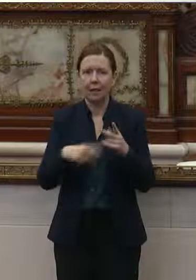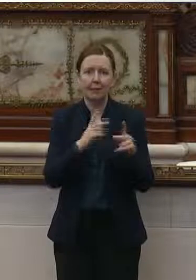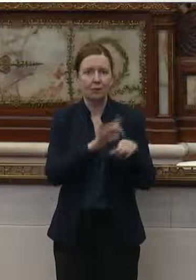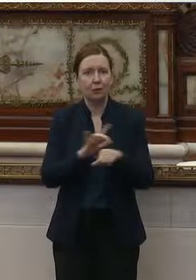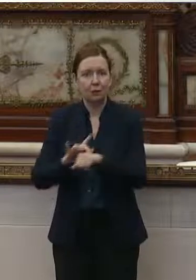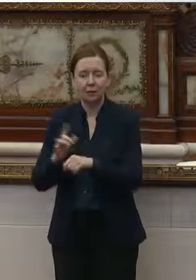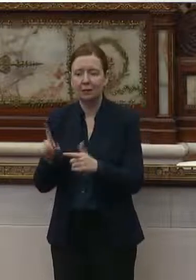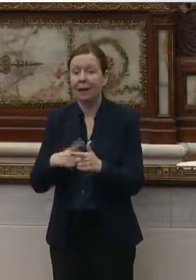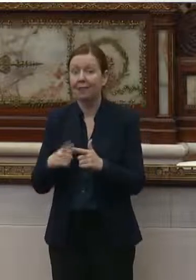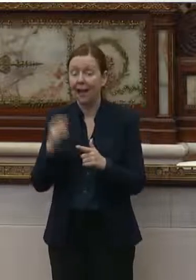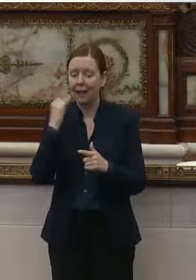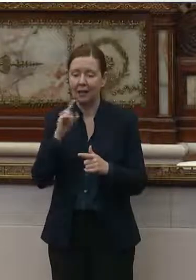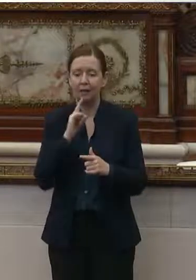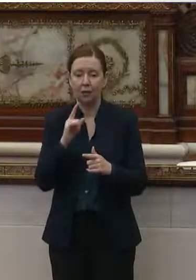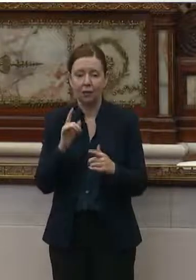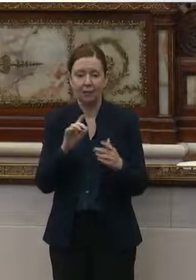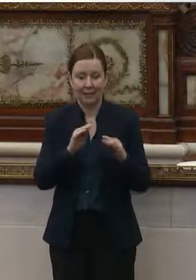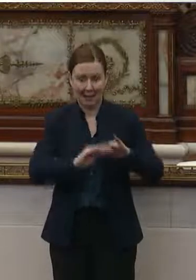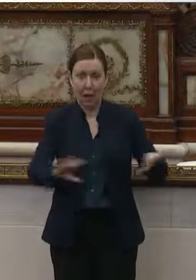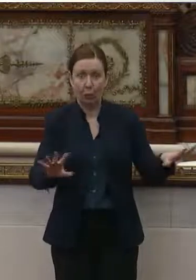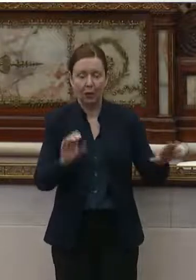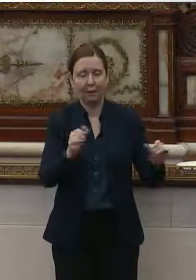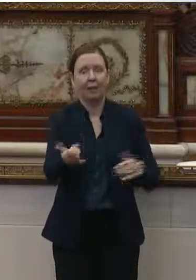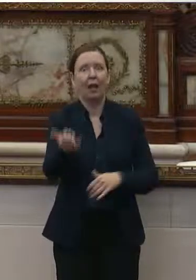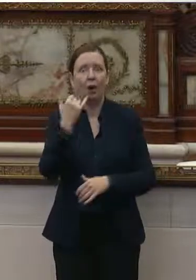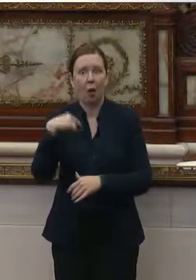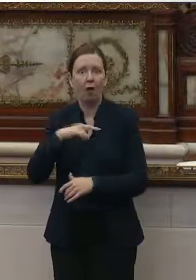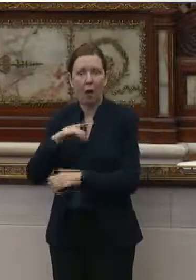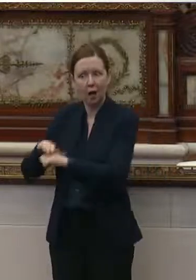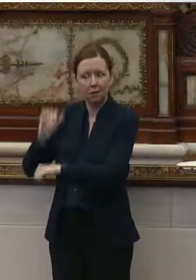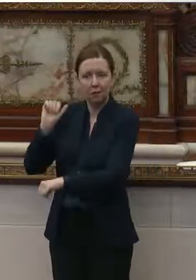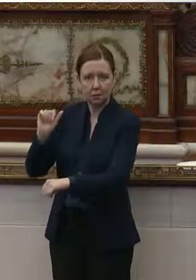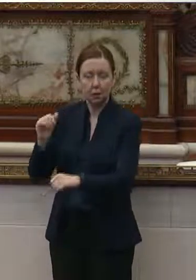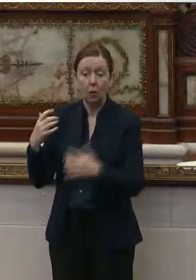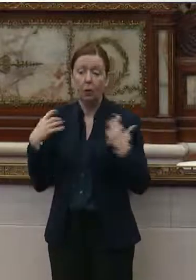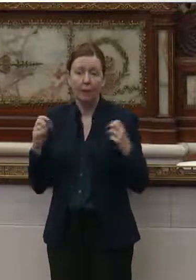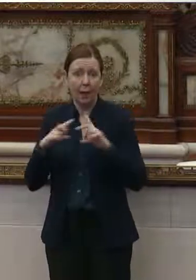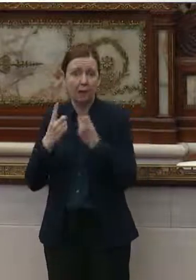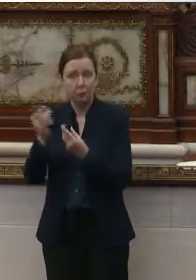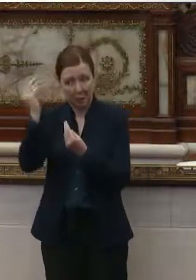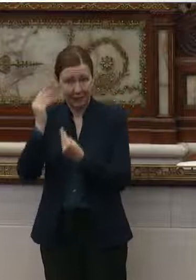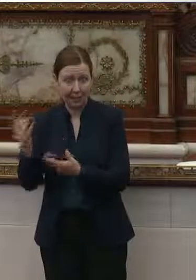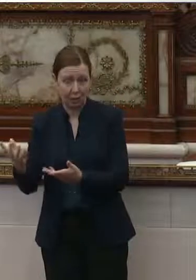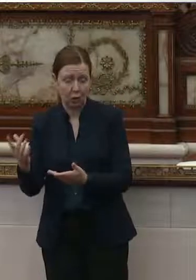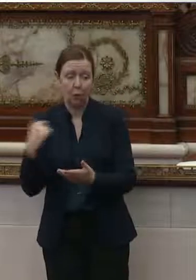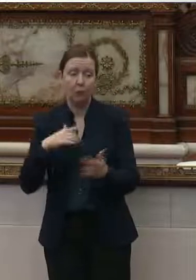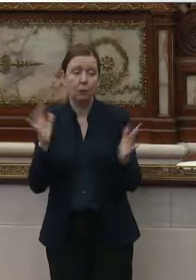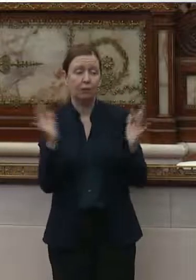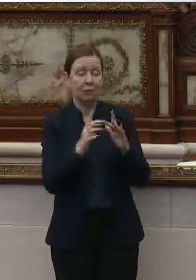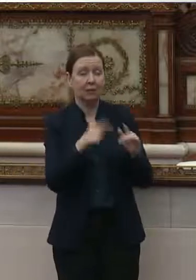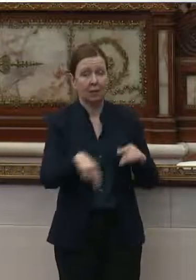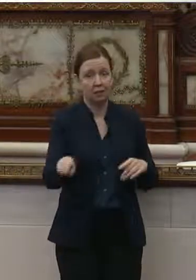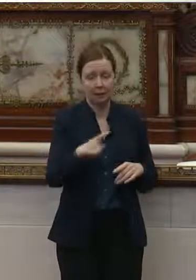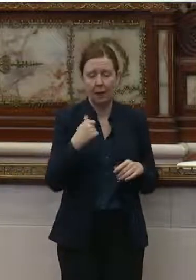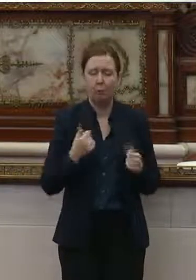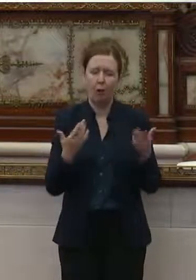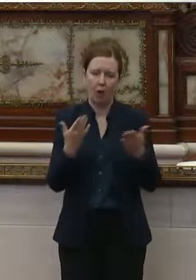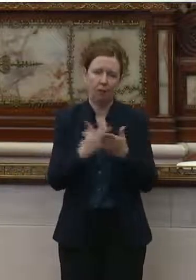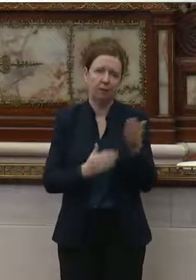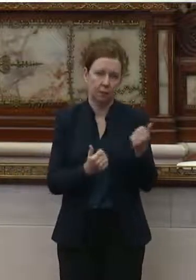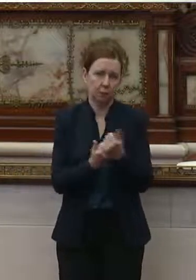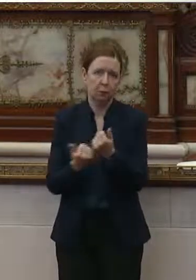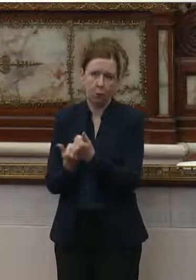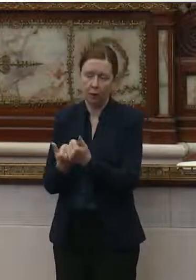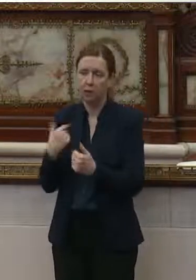And then if there is an outbreak, they can call us, or sometimes the health department lets us know, and we reach out to them, and we offer them support.